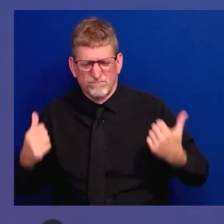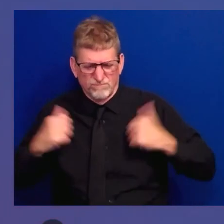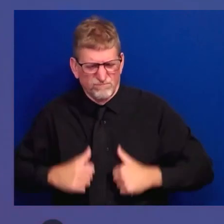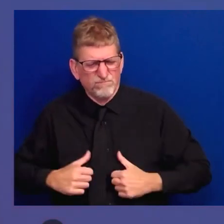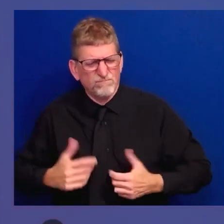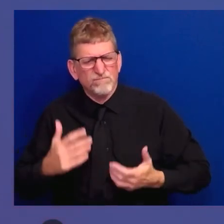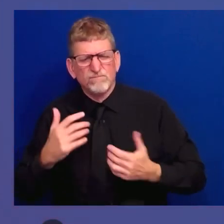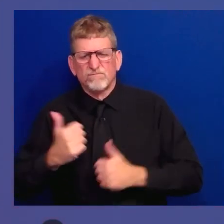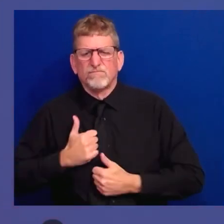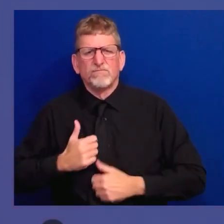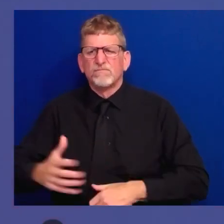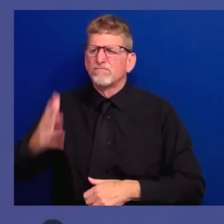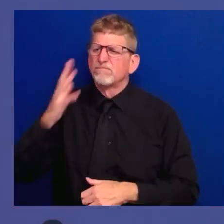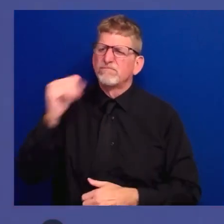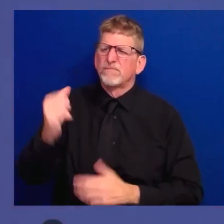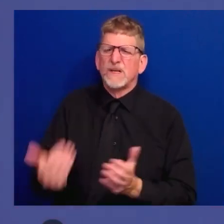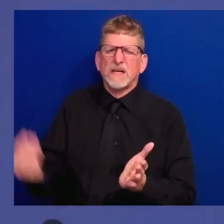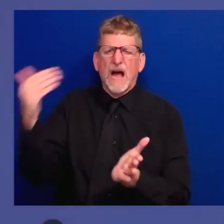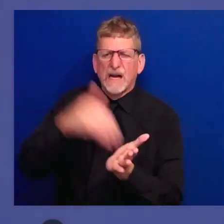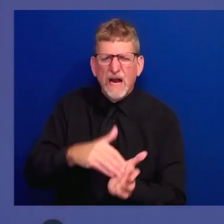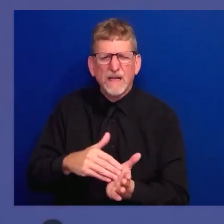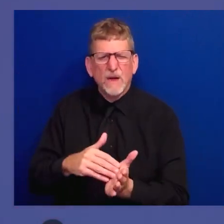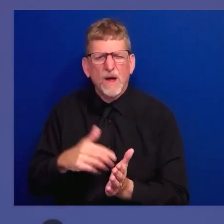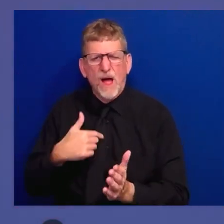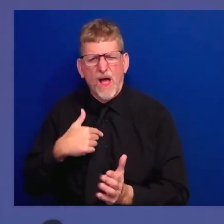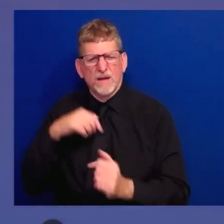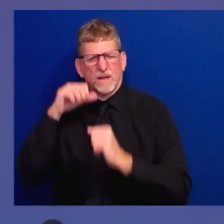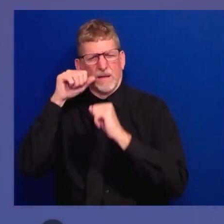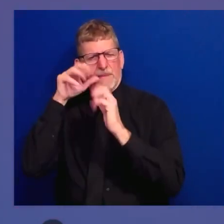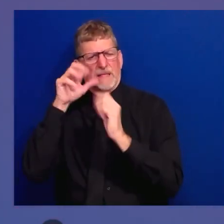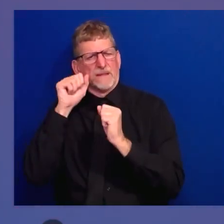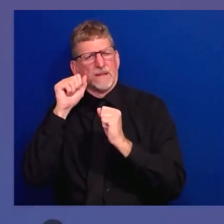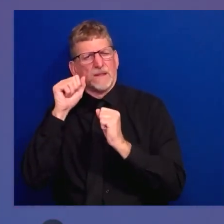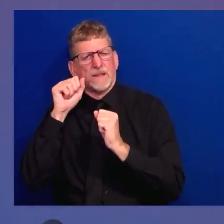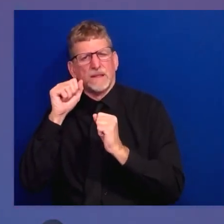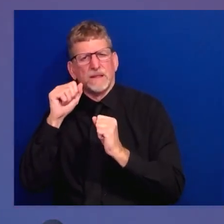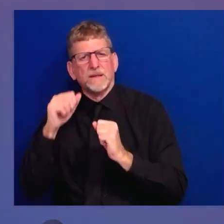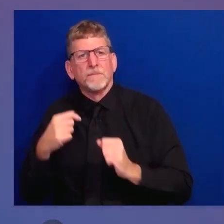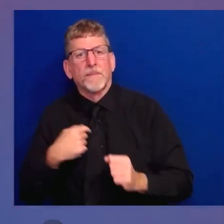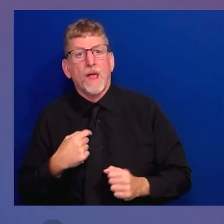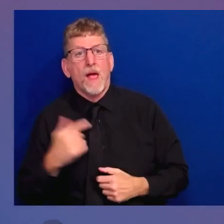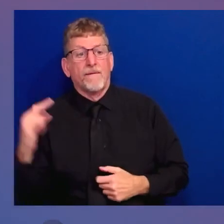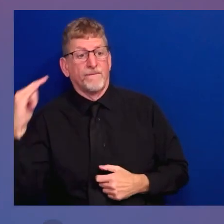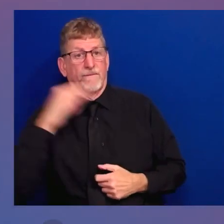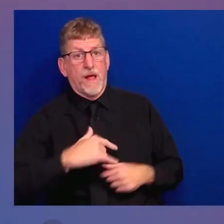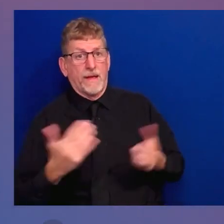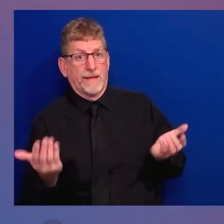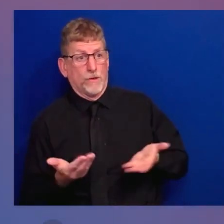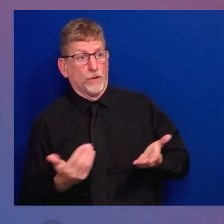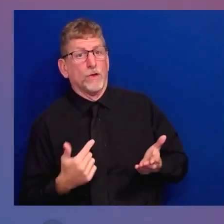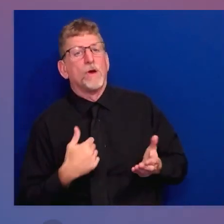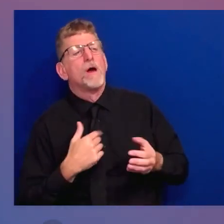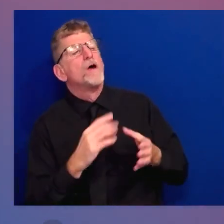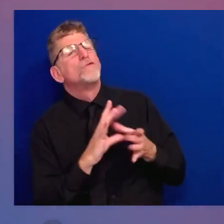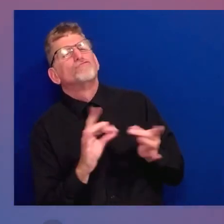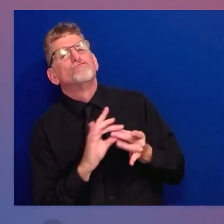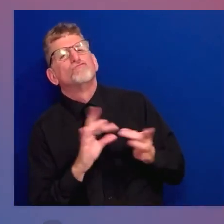on the way down, I remember flying into Iraq one of those times, and I went into the cockpit,